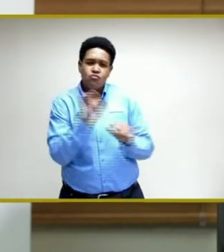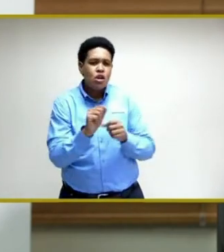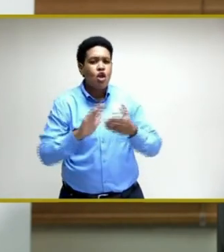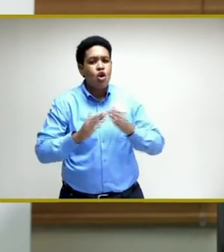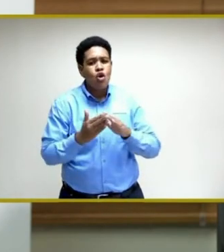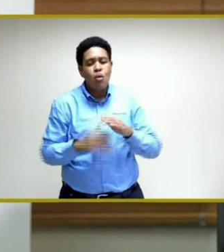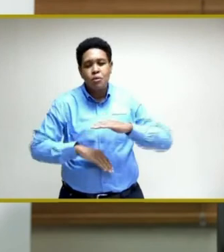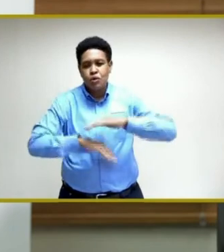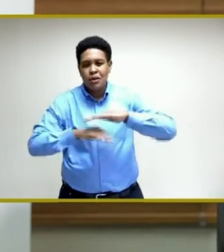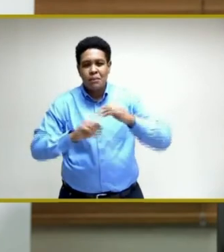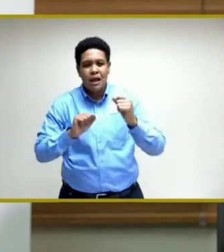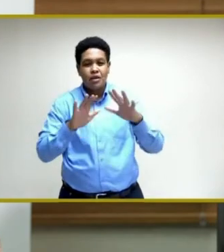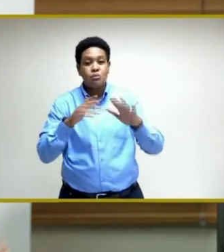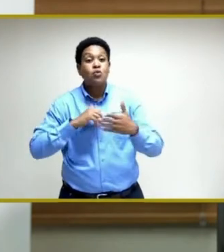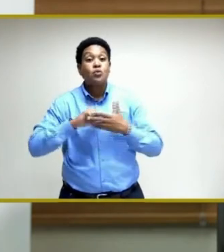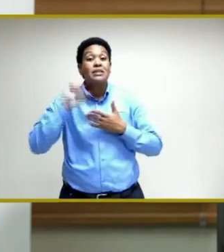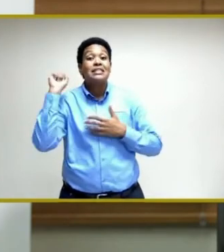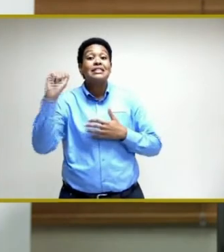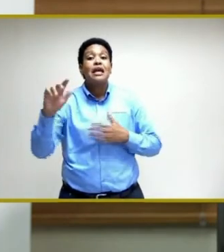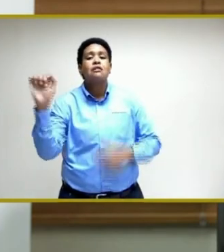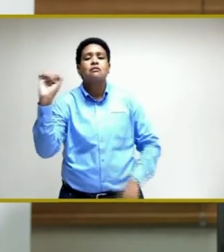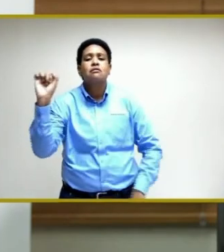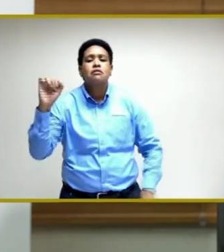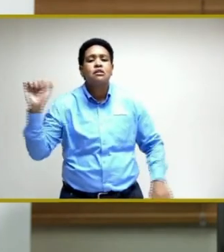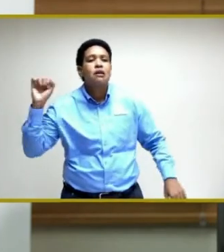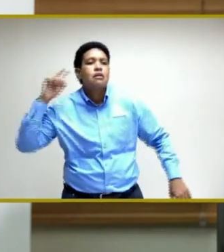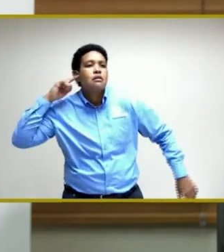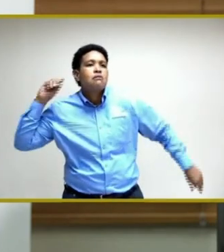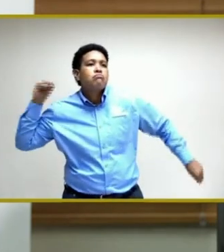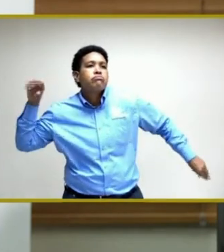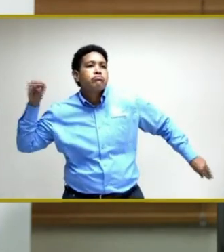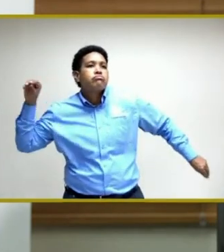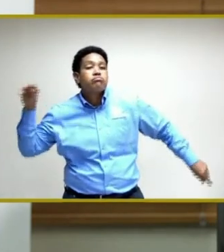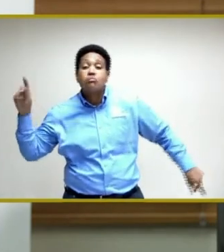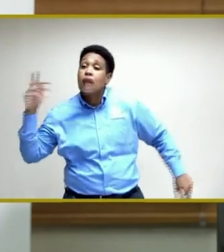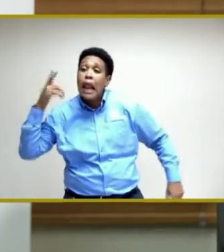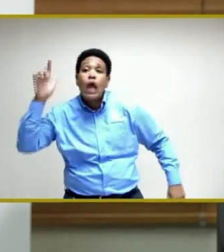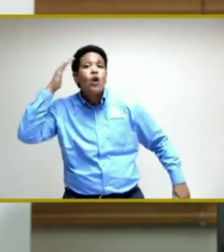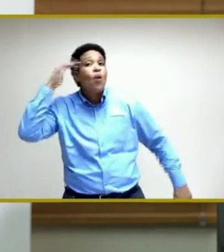-based approach. We sent in the town criers a couple days before.